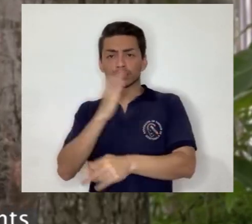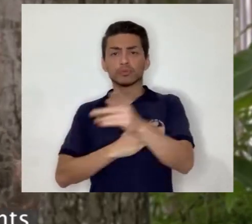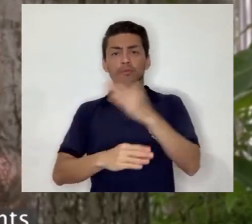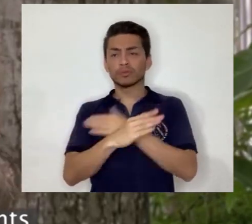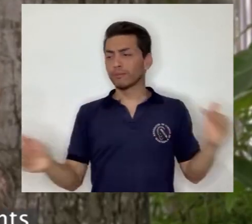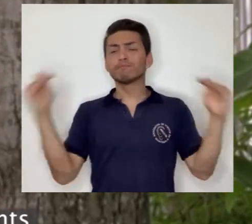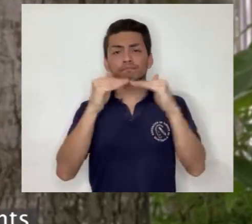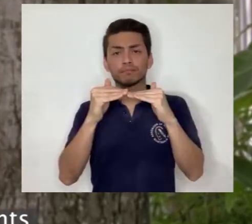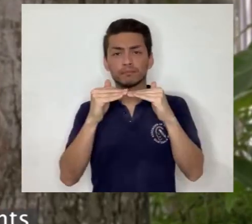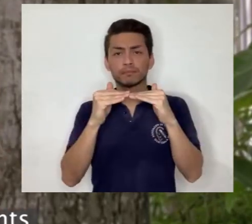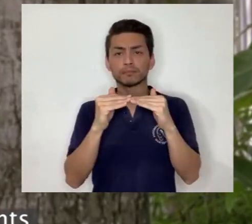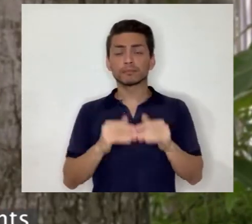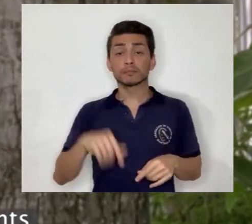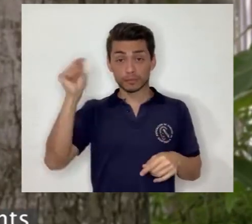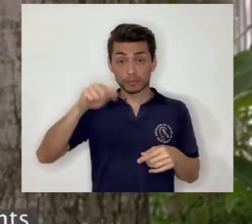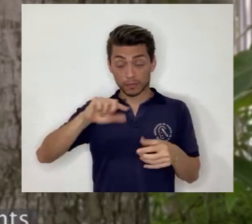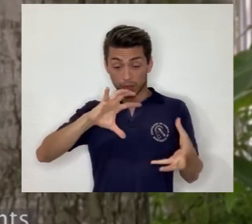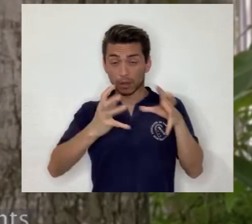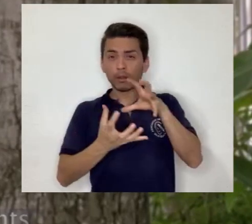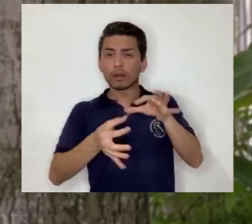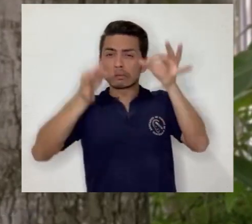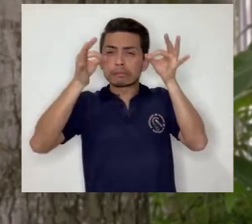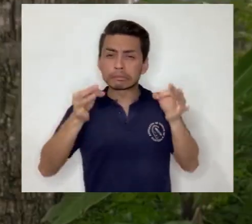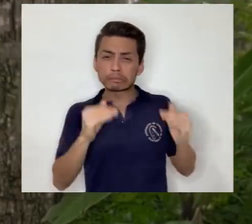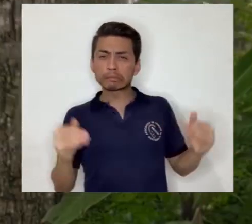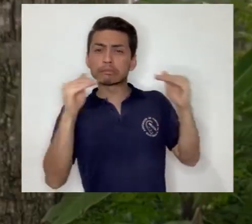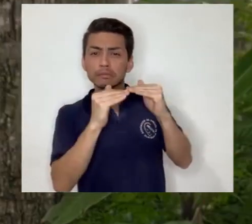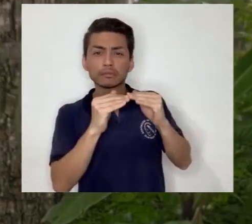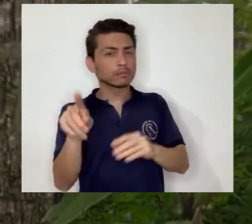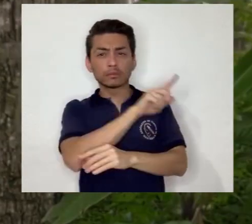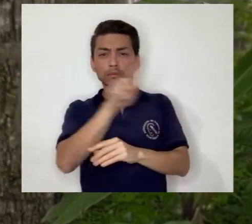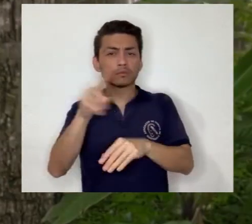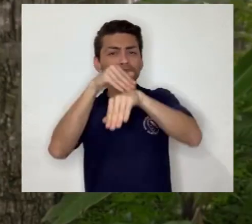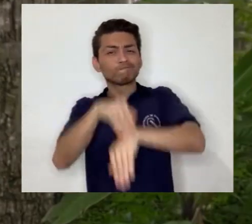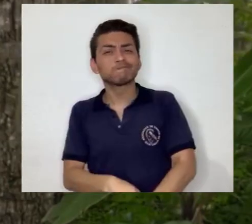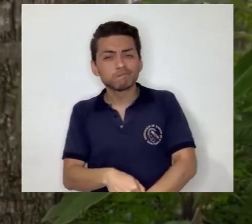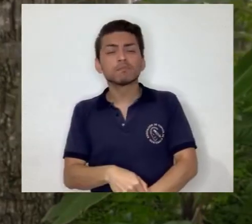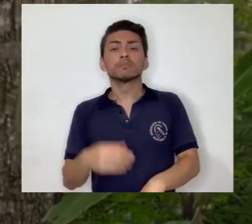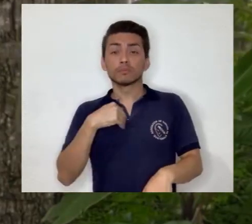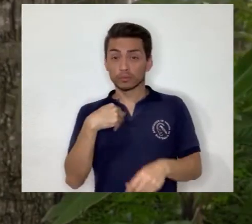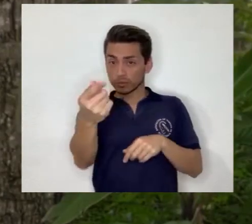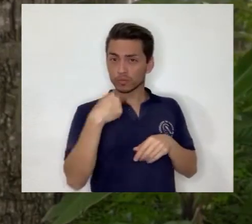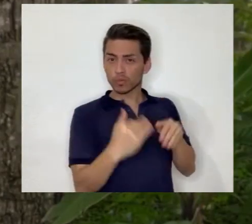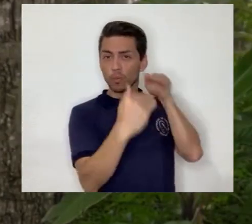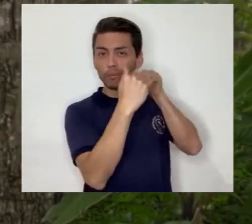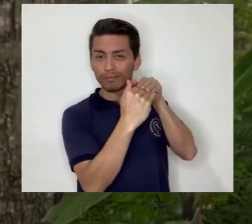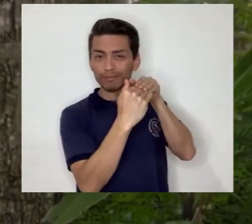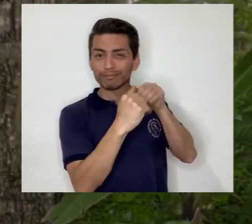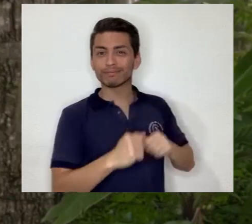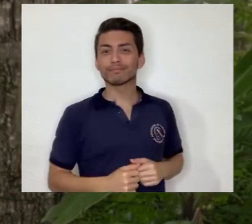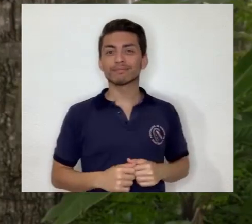rights and opportunities of people with disabilities. For a just world without discrimination,